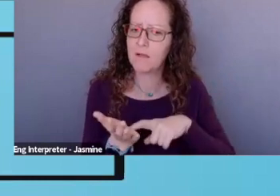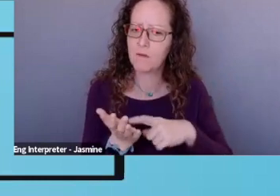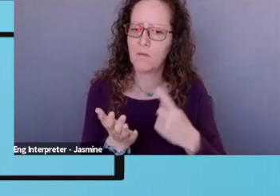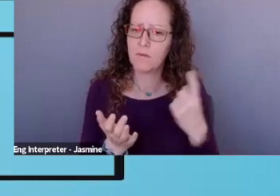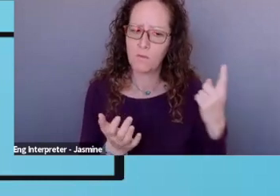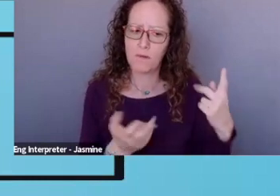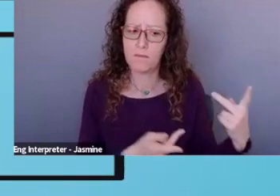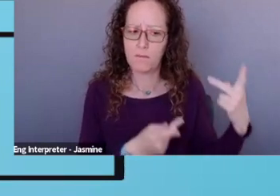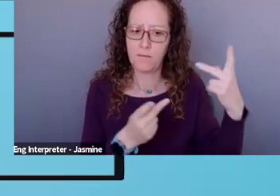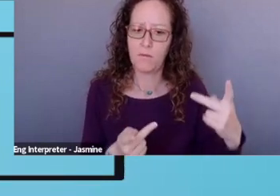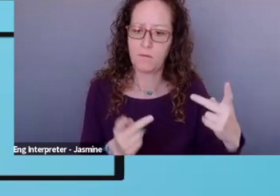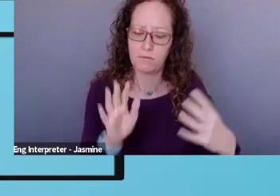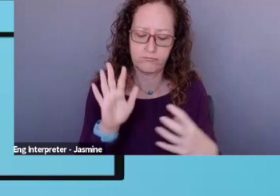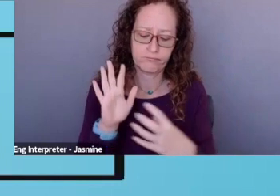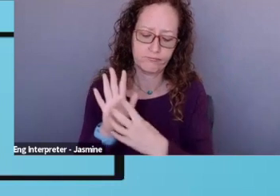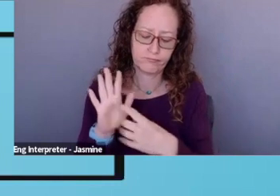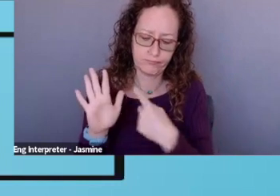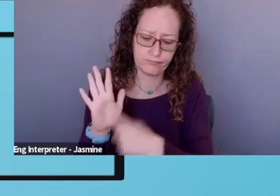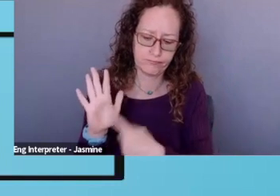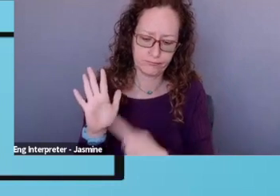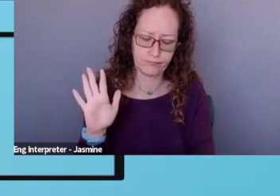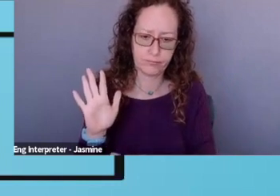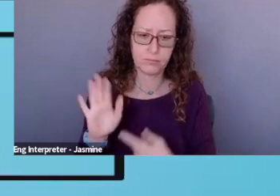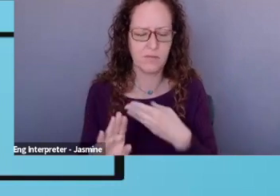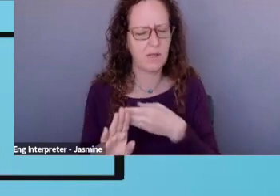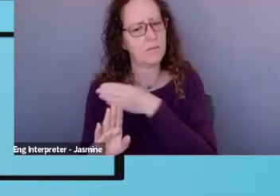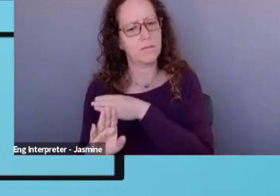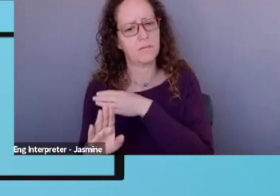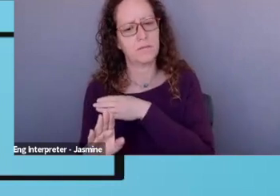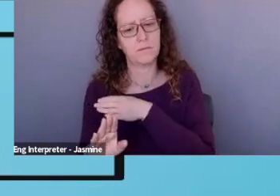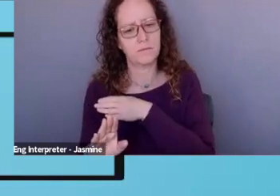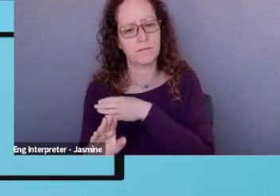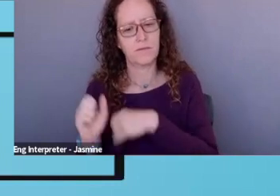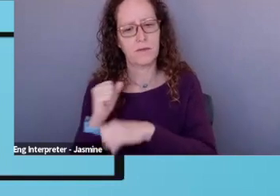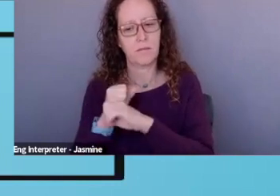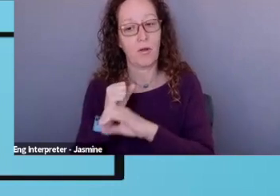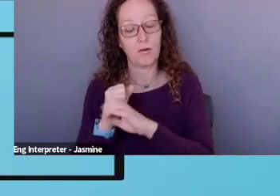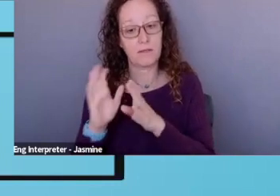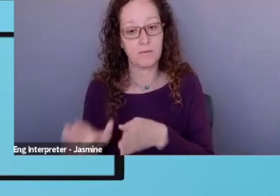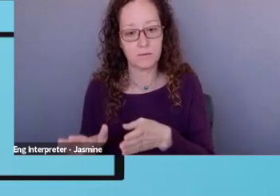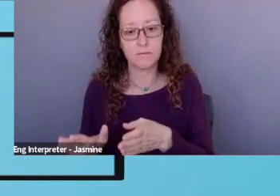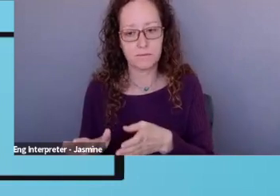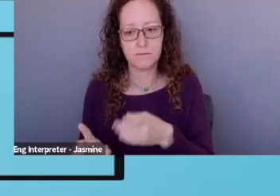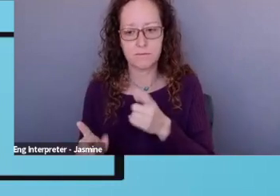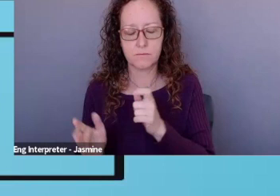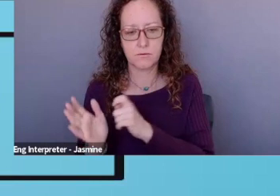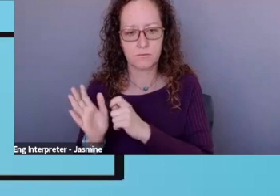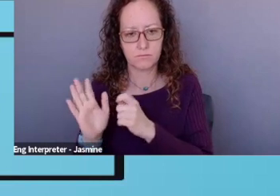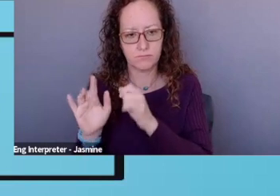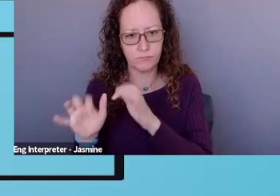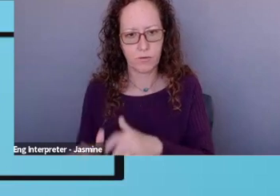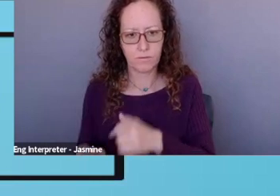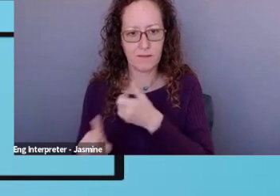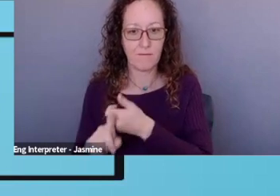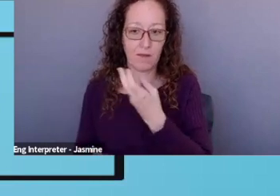a proposal that had been written by, uh, previous, uh, actually marketing person, um, who she is hearing